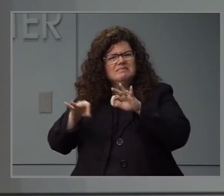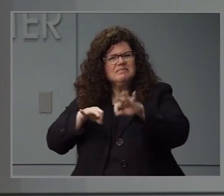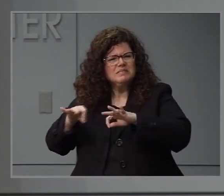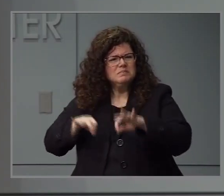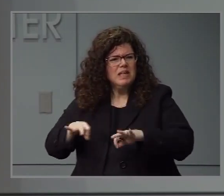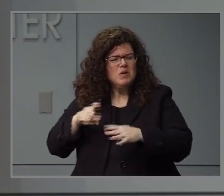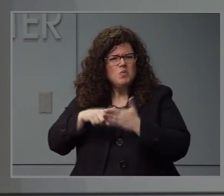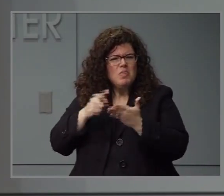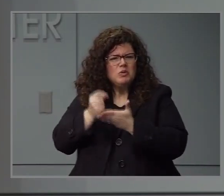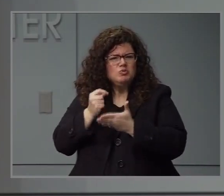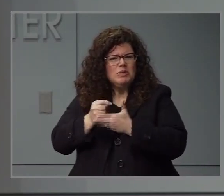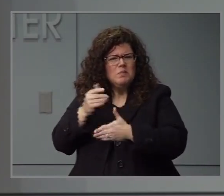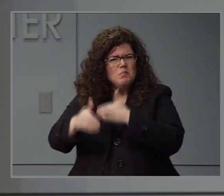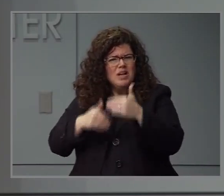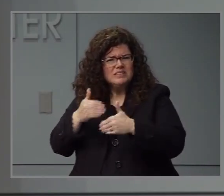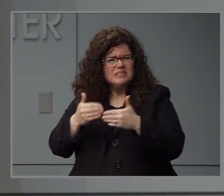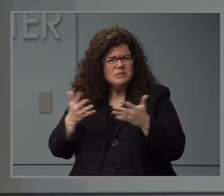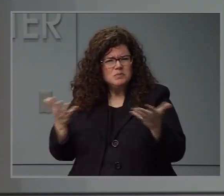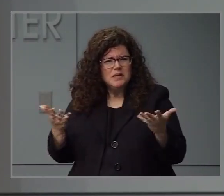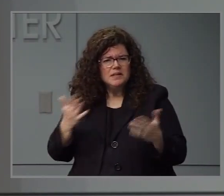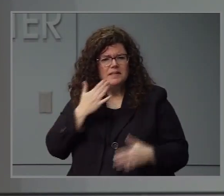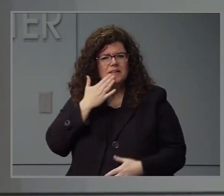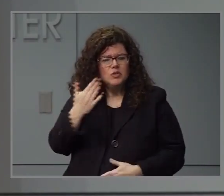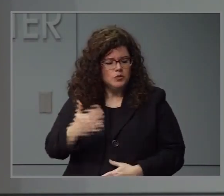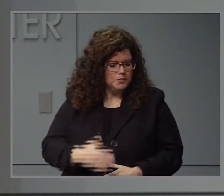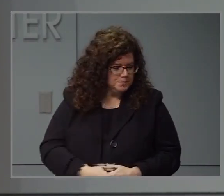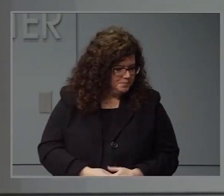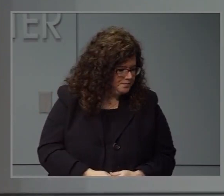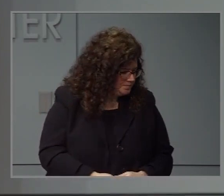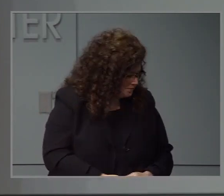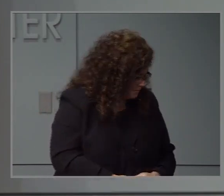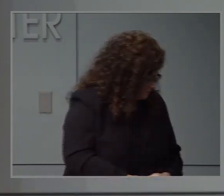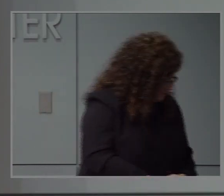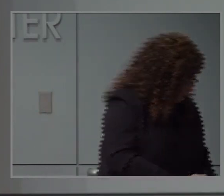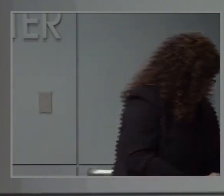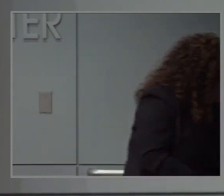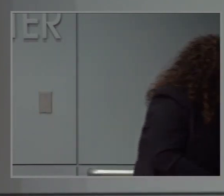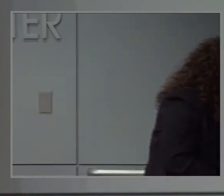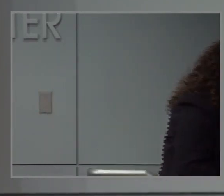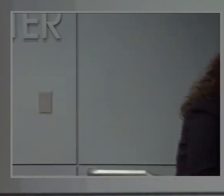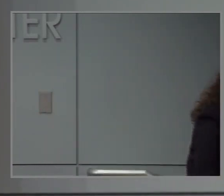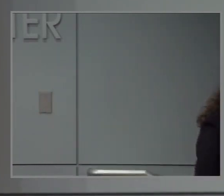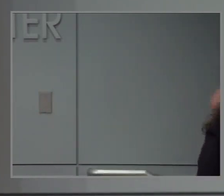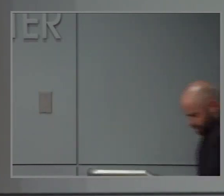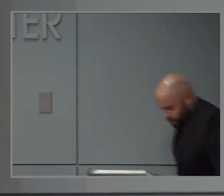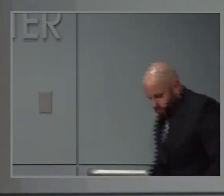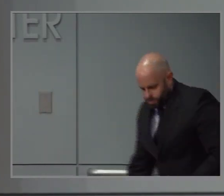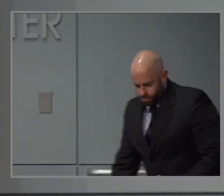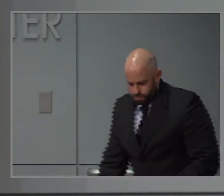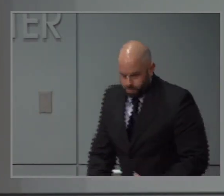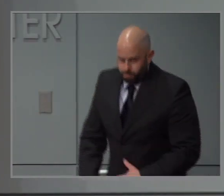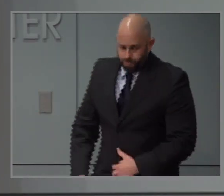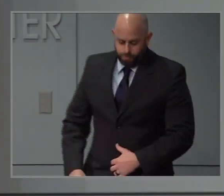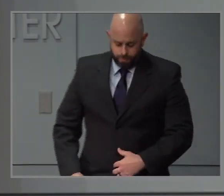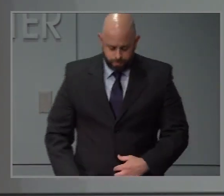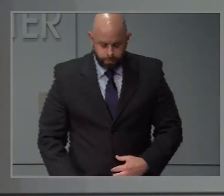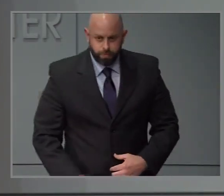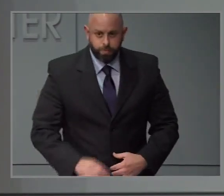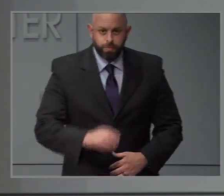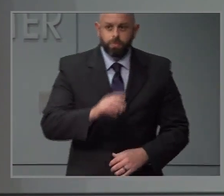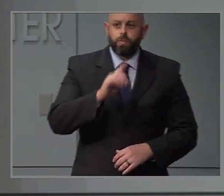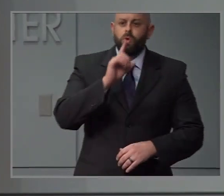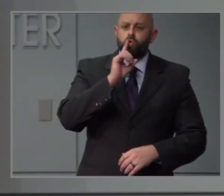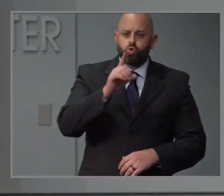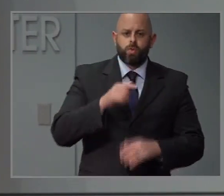what the treatment process is? Thank you, Dr. Thanks, Rick. Thanks for that question. Let me start with vaccines. So vaccines, as